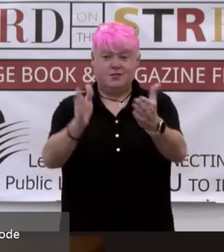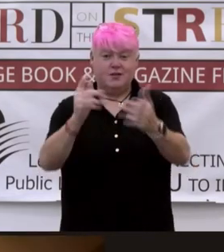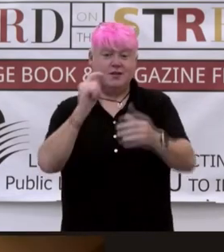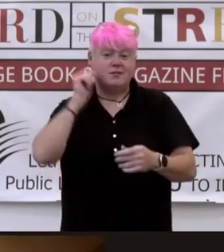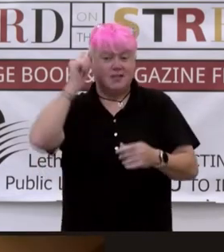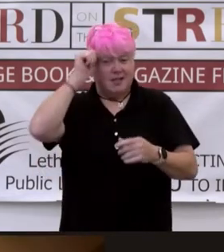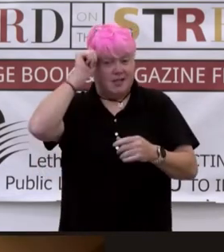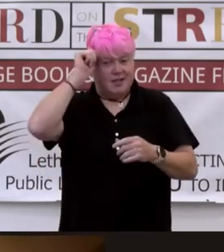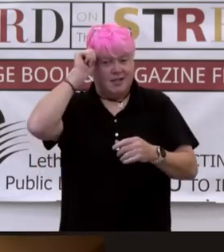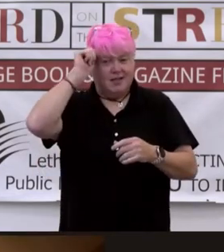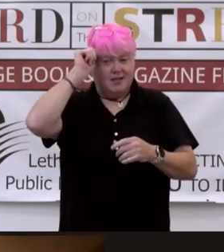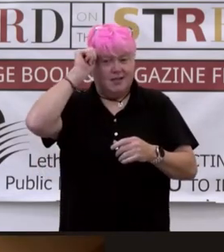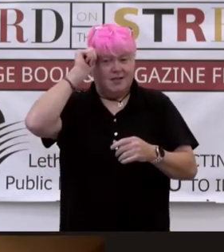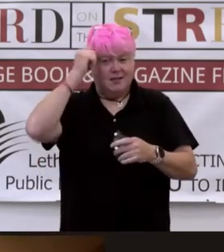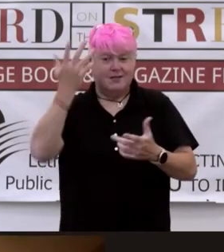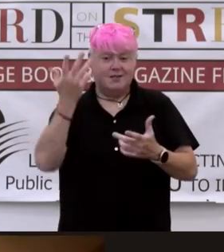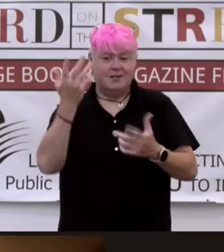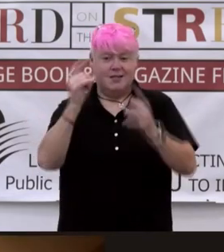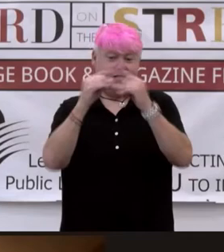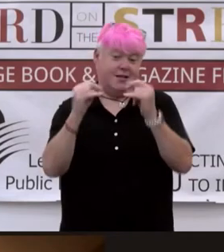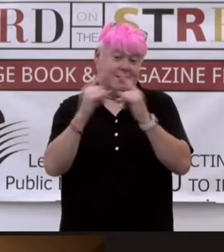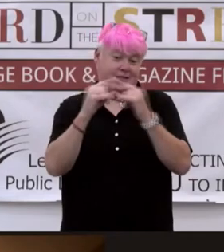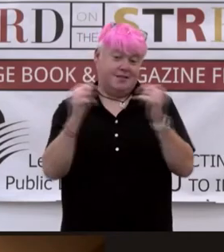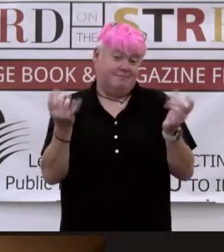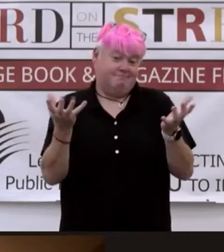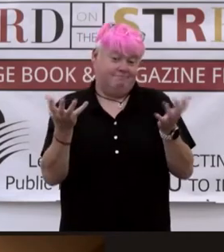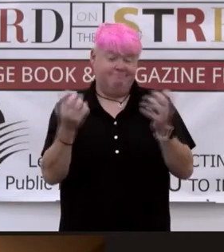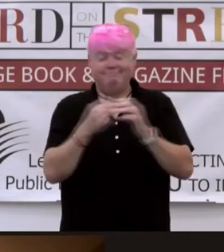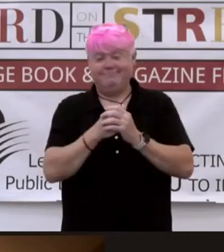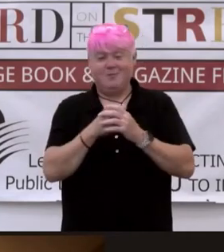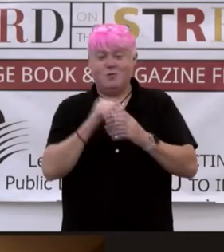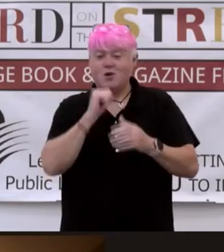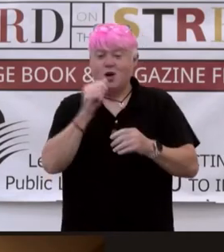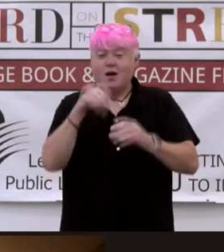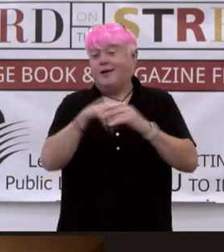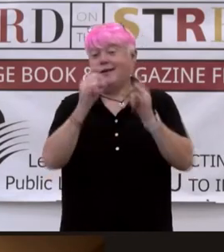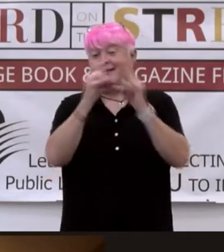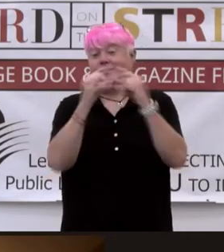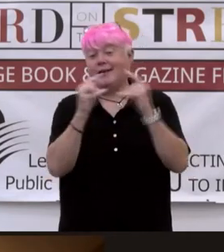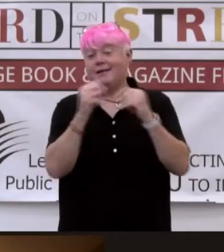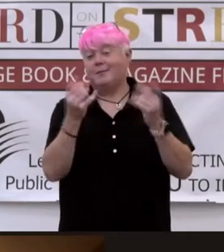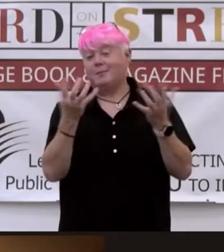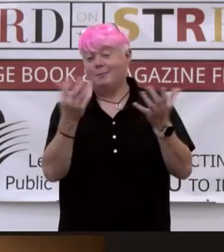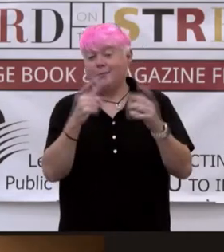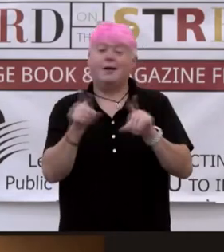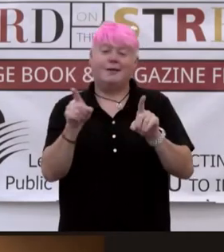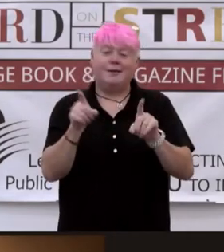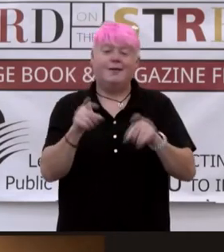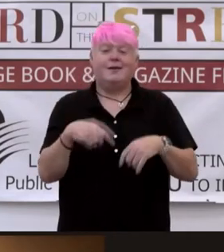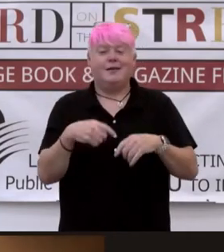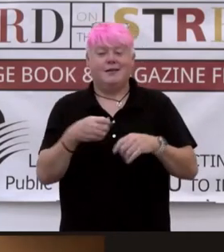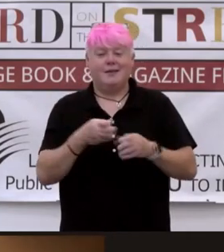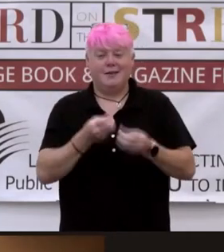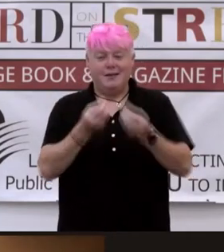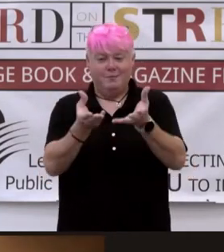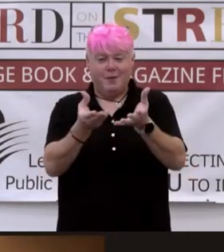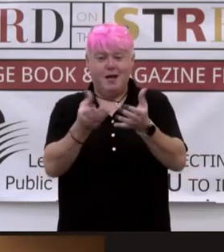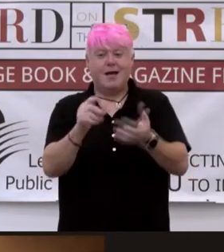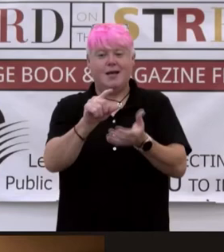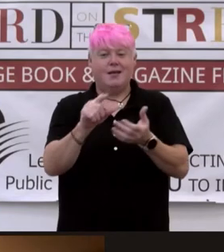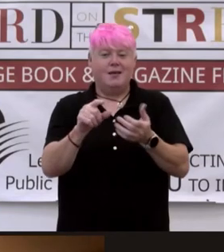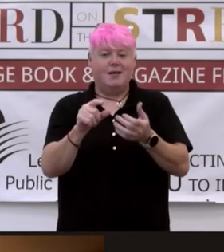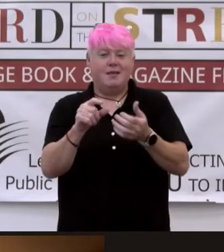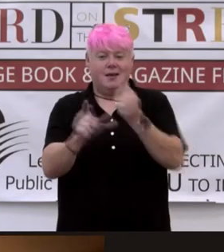I usually say teen tent, sure, teen tent, even though we're not in a tent this year, presented by the Lethbridge Herald. They're our sponsor for the Teen Sessions